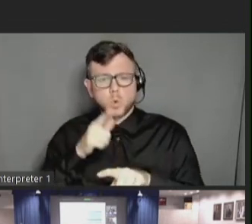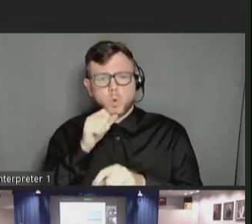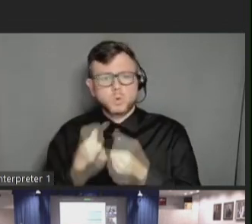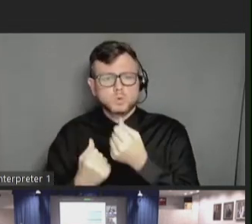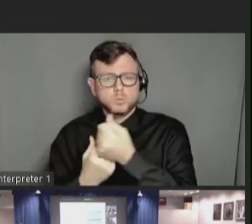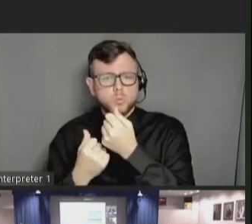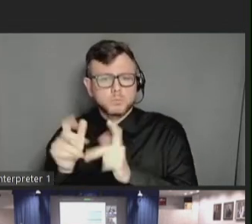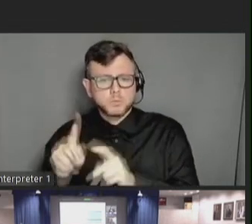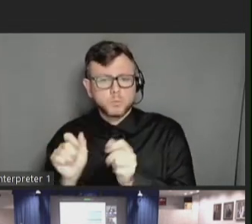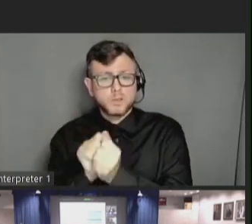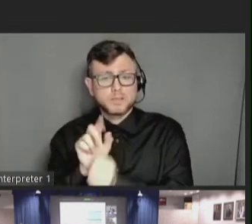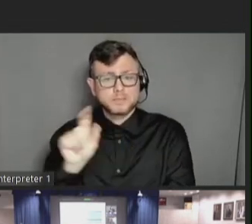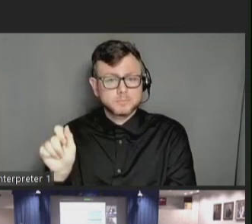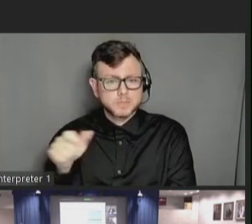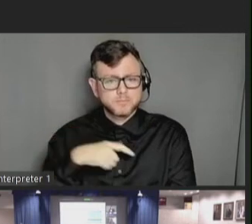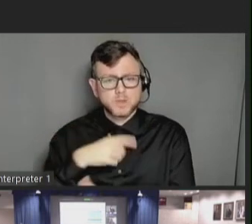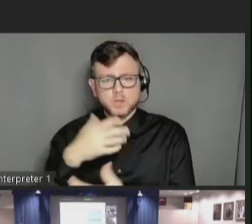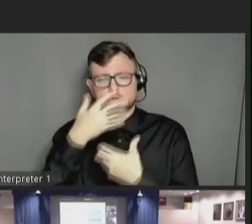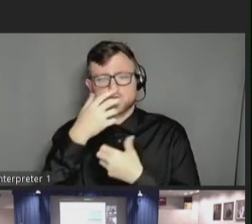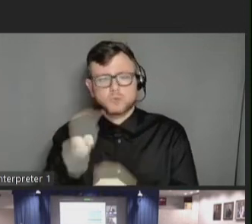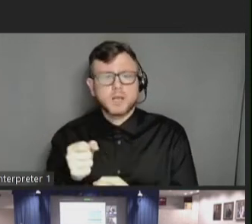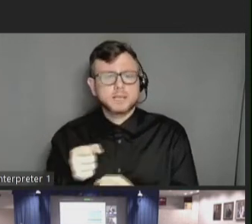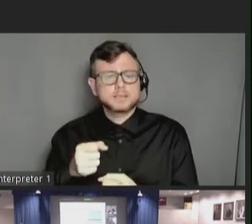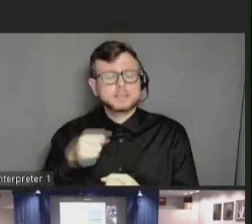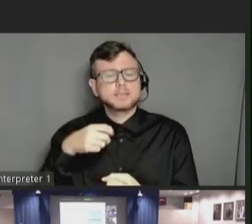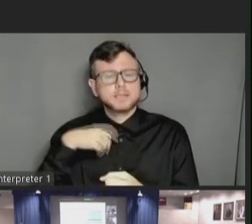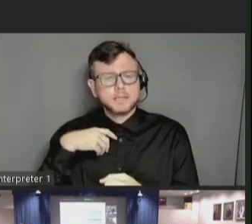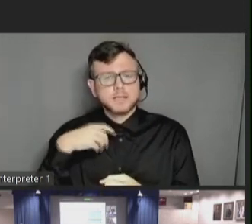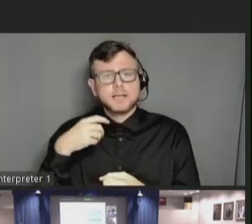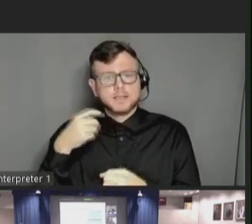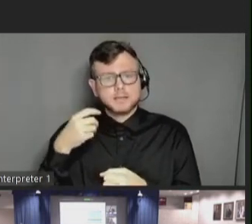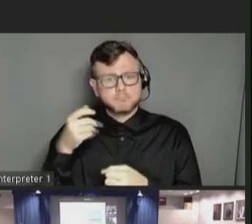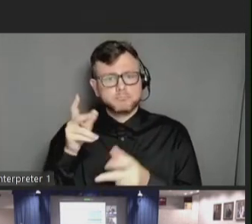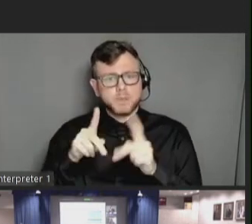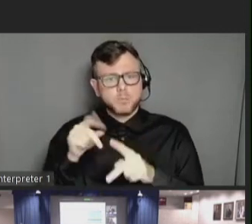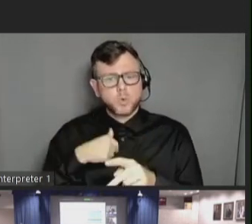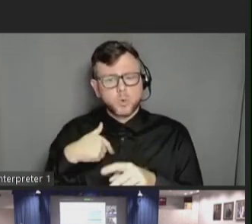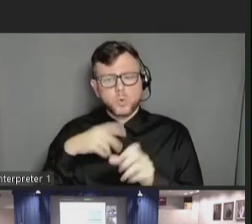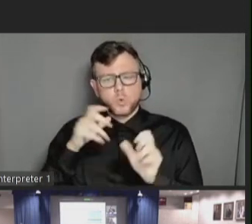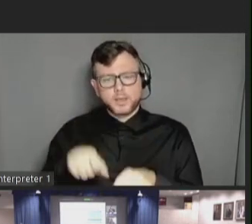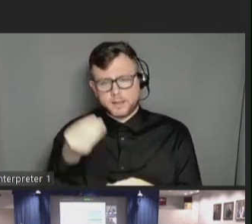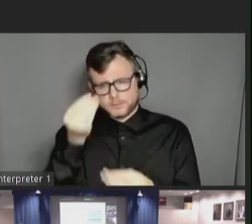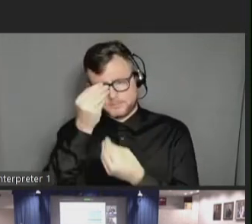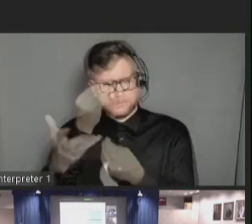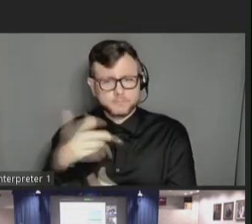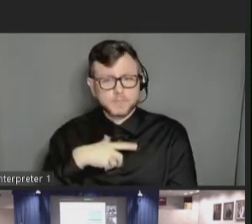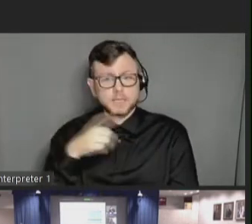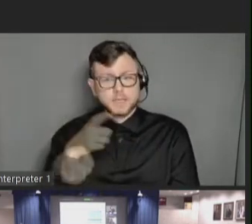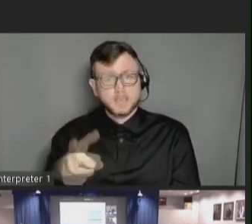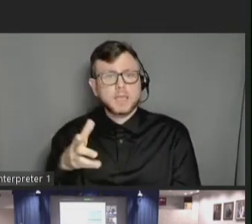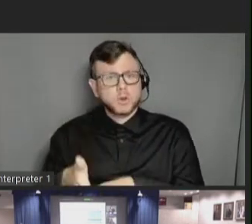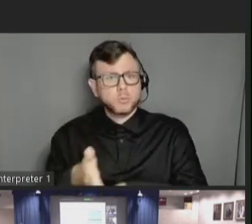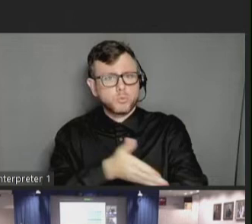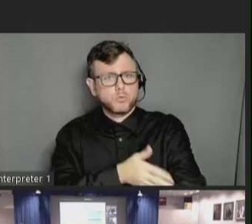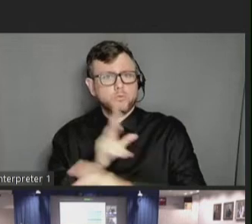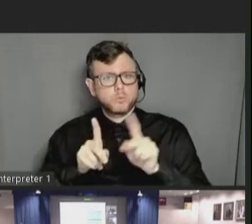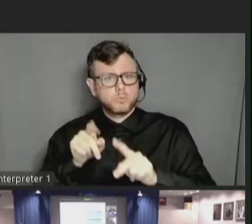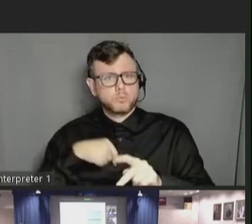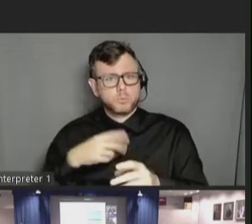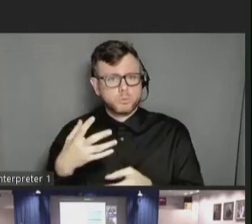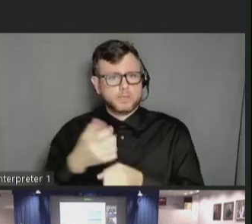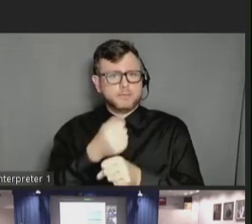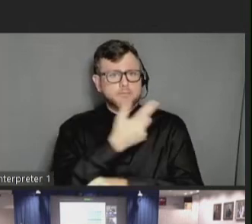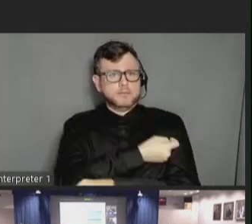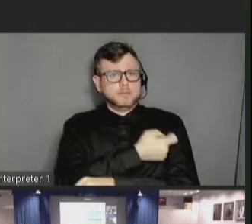people with disabilities and trusted messengers, and they were also able to include these people in getting vaccines if they also had